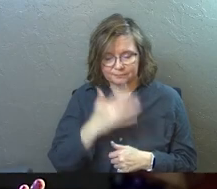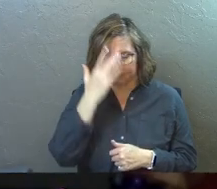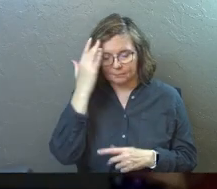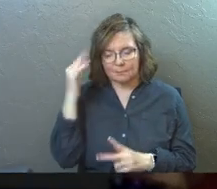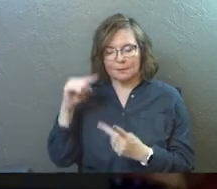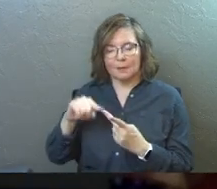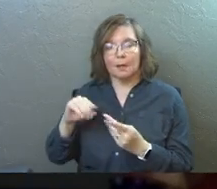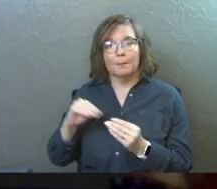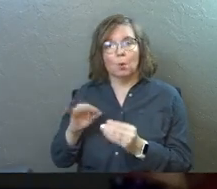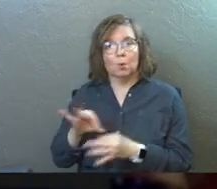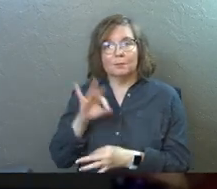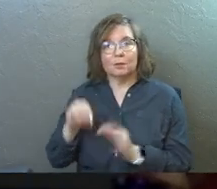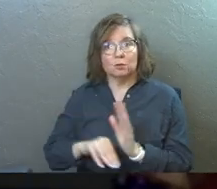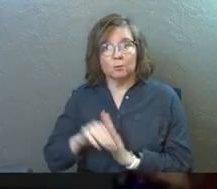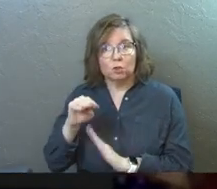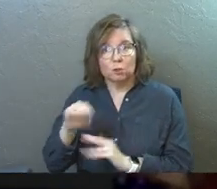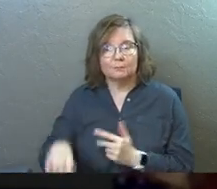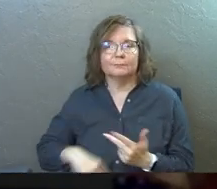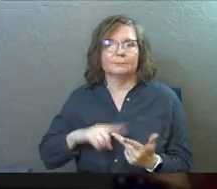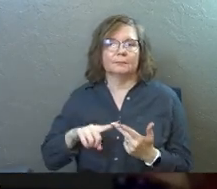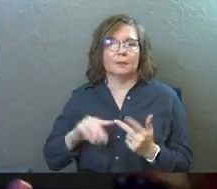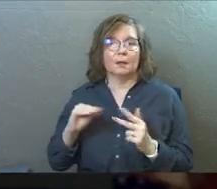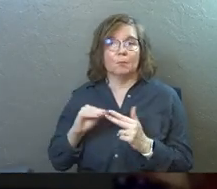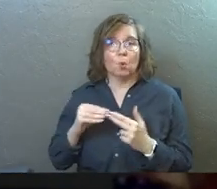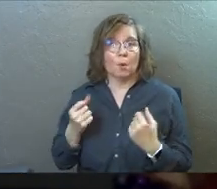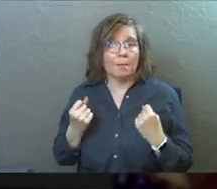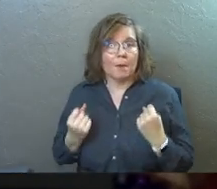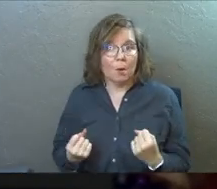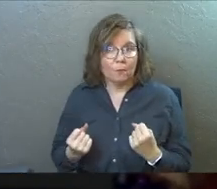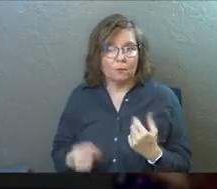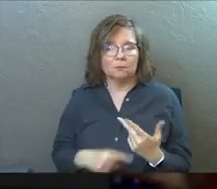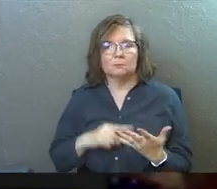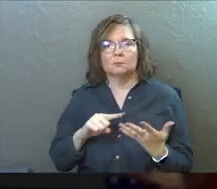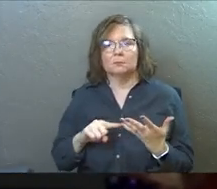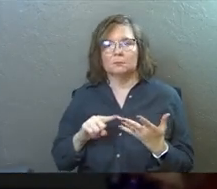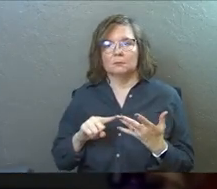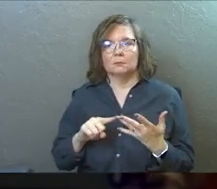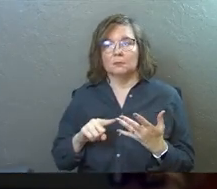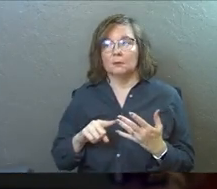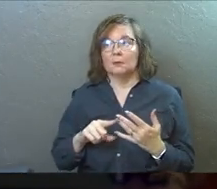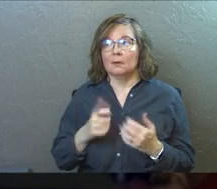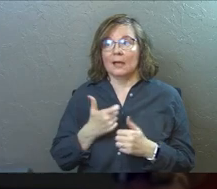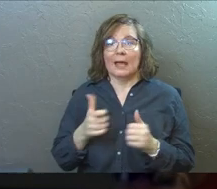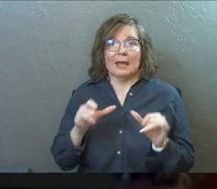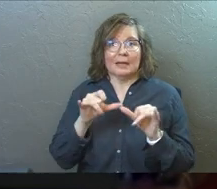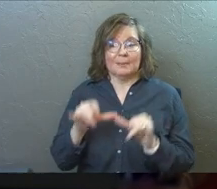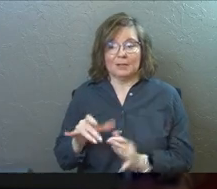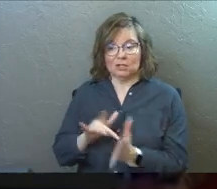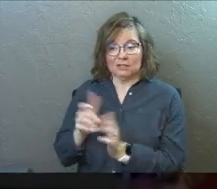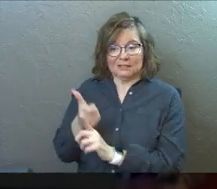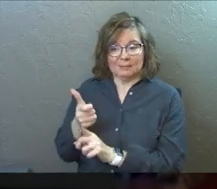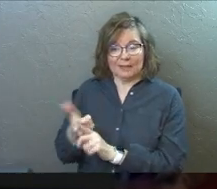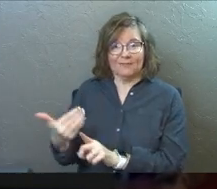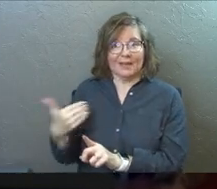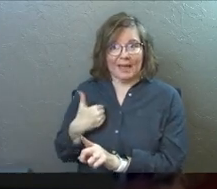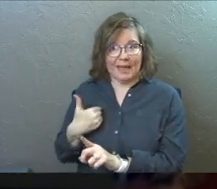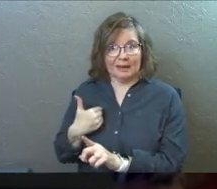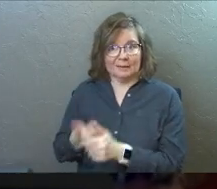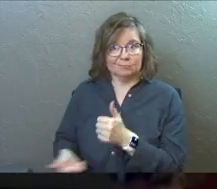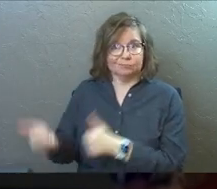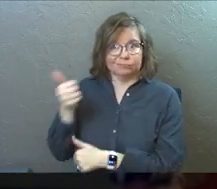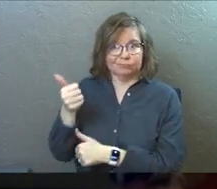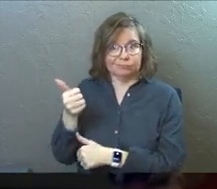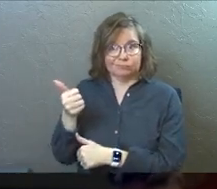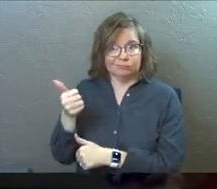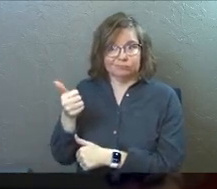He was more spiritually mature. He was more powerful. By any measure, Jesus had it on Mary and